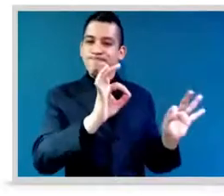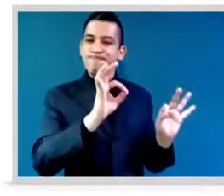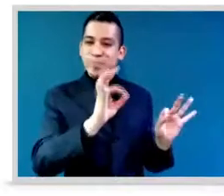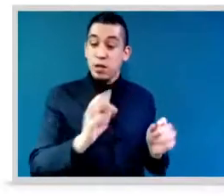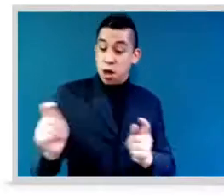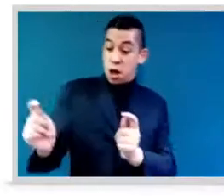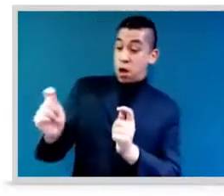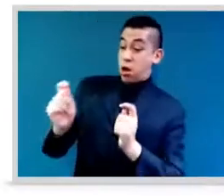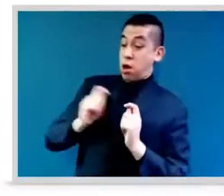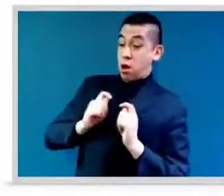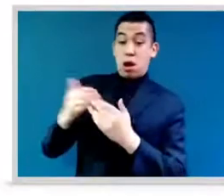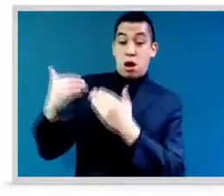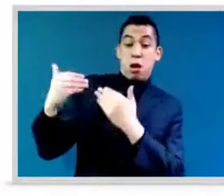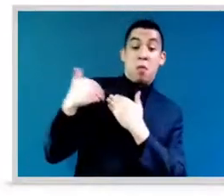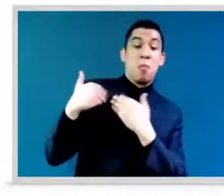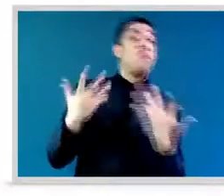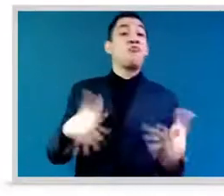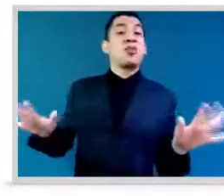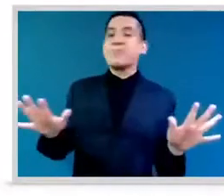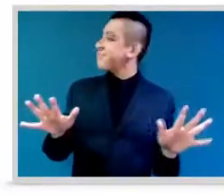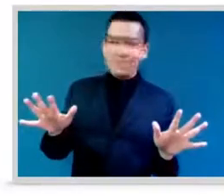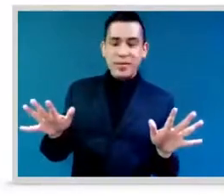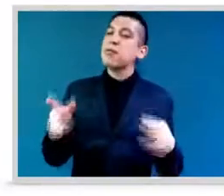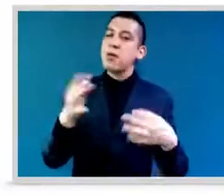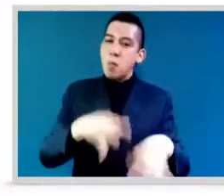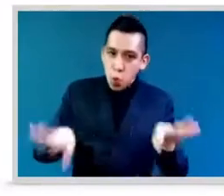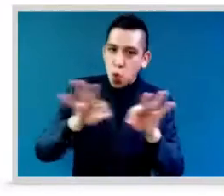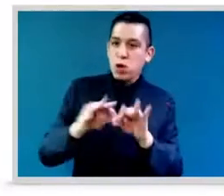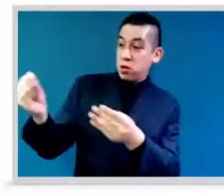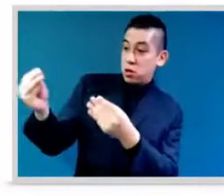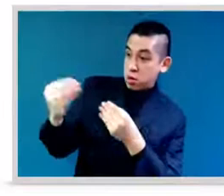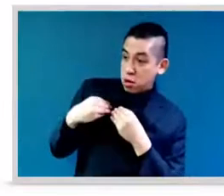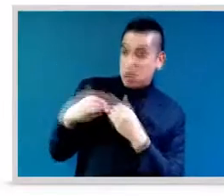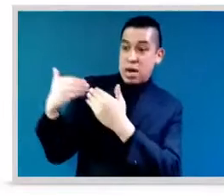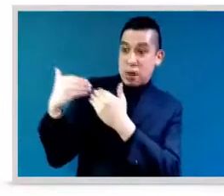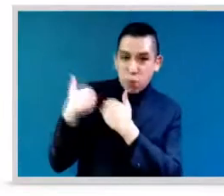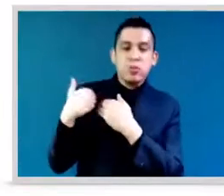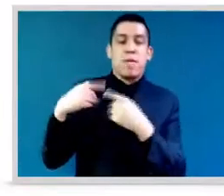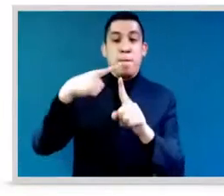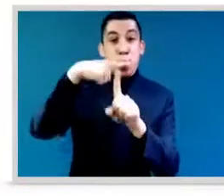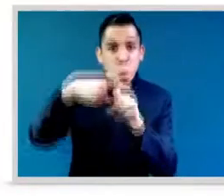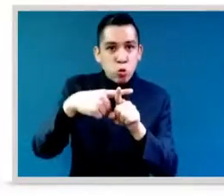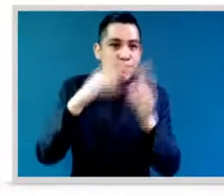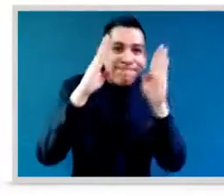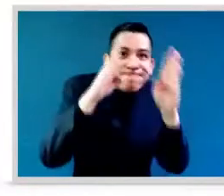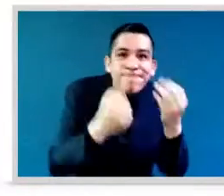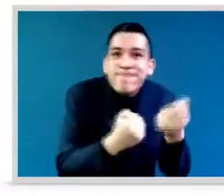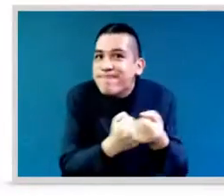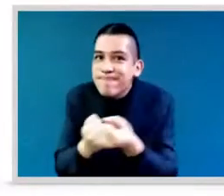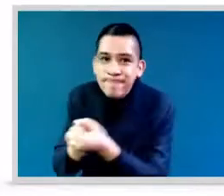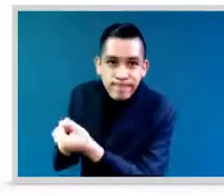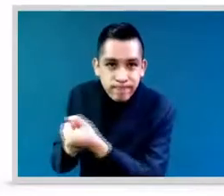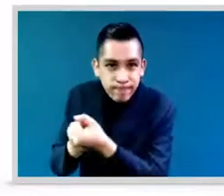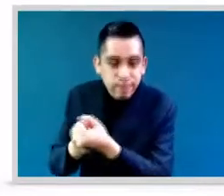And I don't want to cut you off. I want to respond to what you're saying, because I myself have been